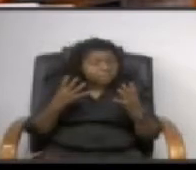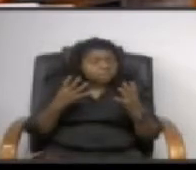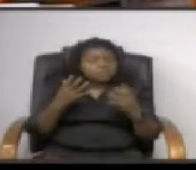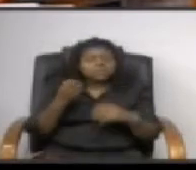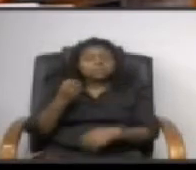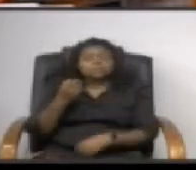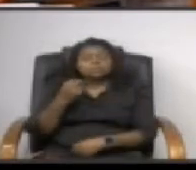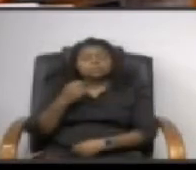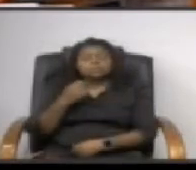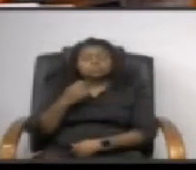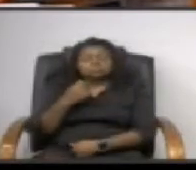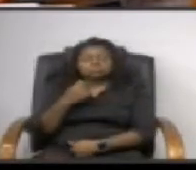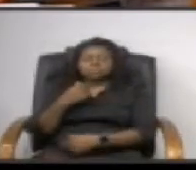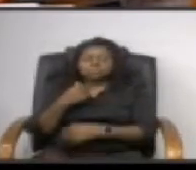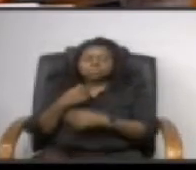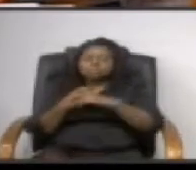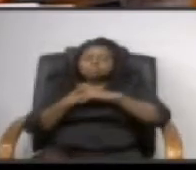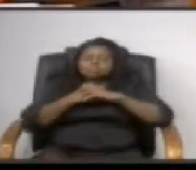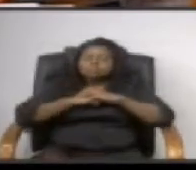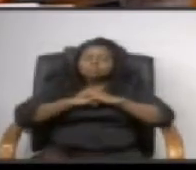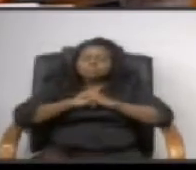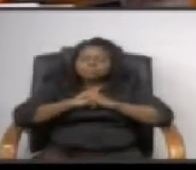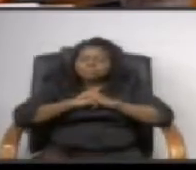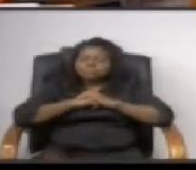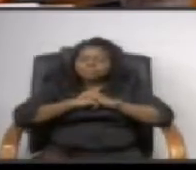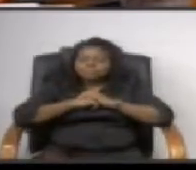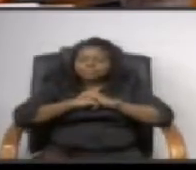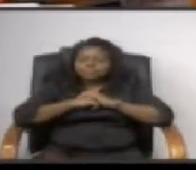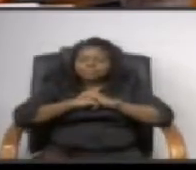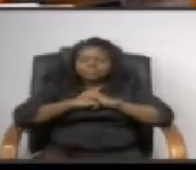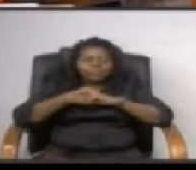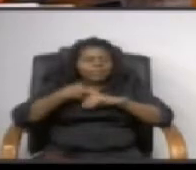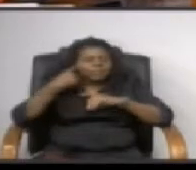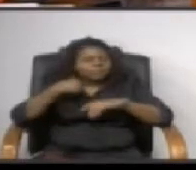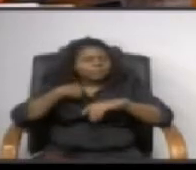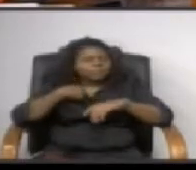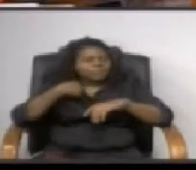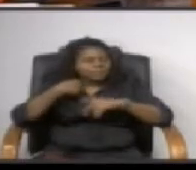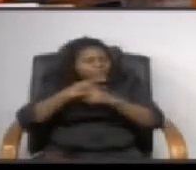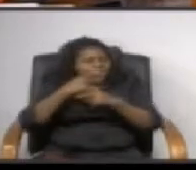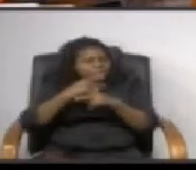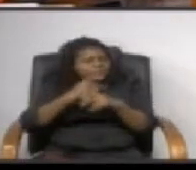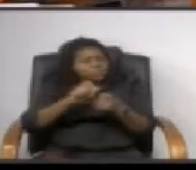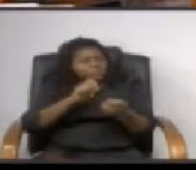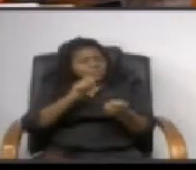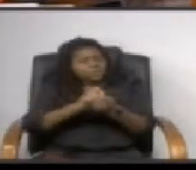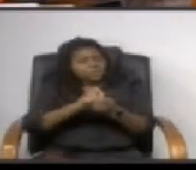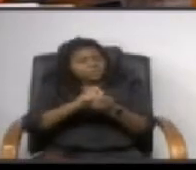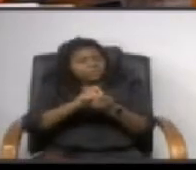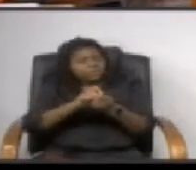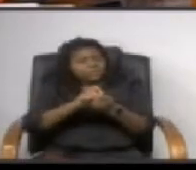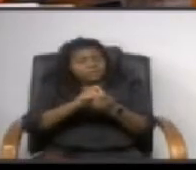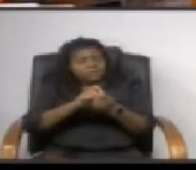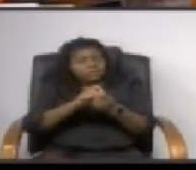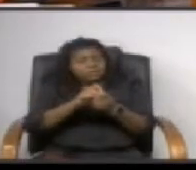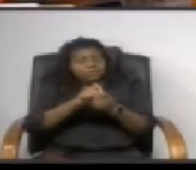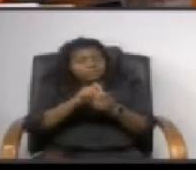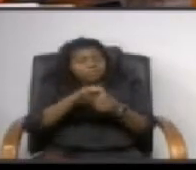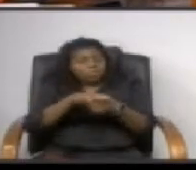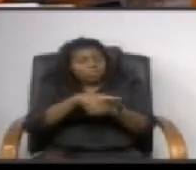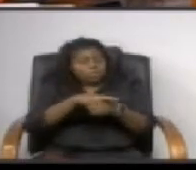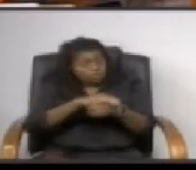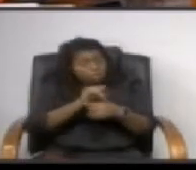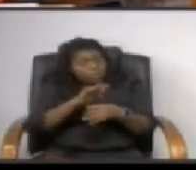it really kind of comes down to the specific location i mean there are some places that have enough space around them where